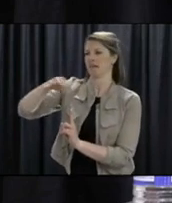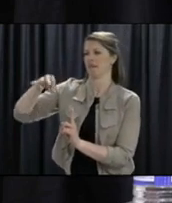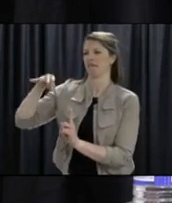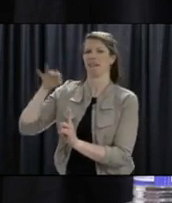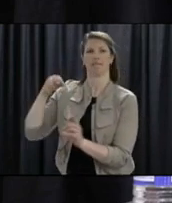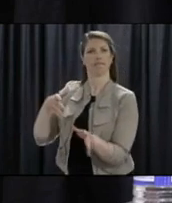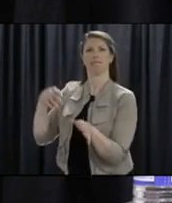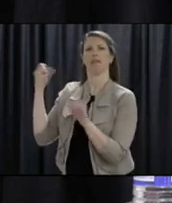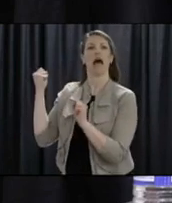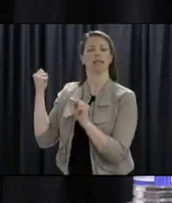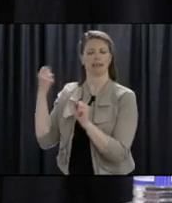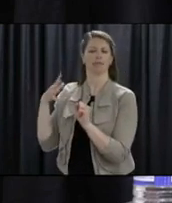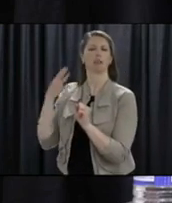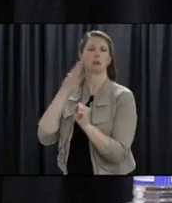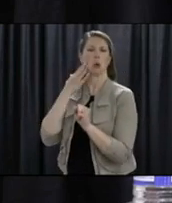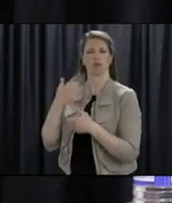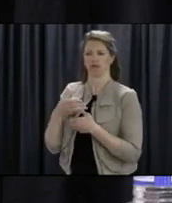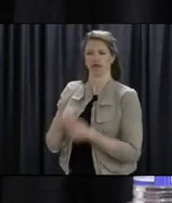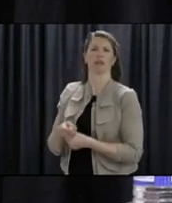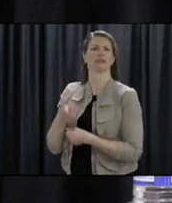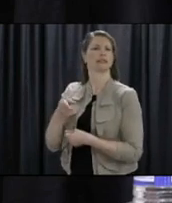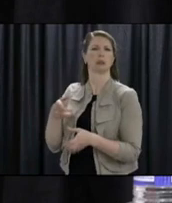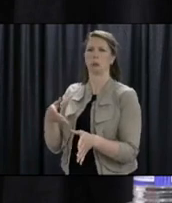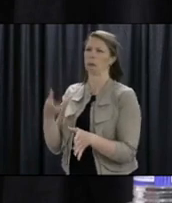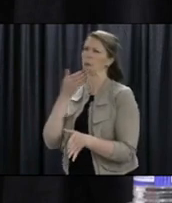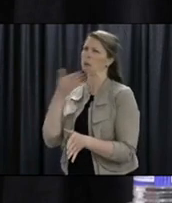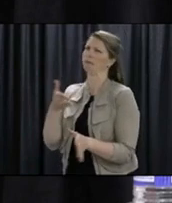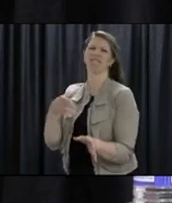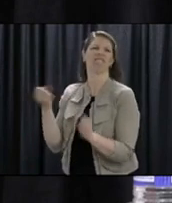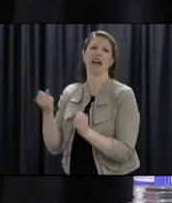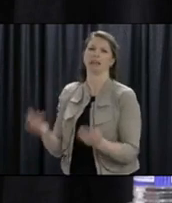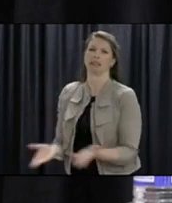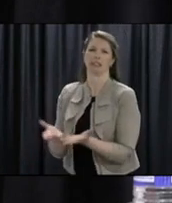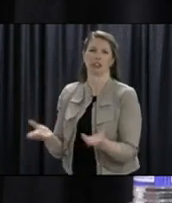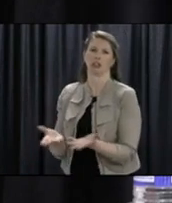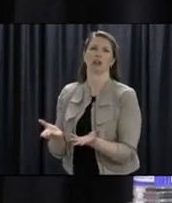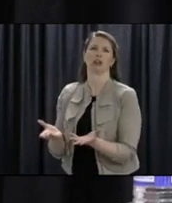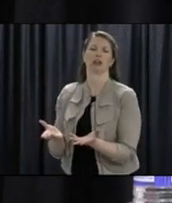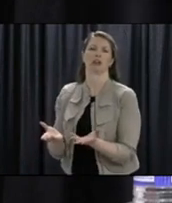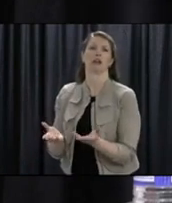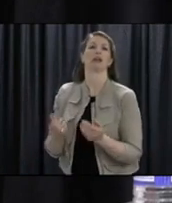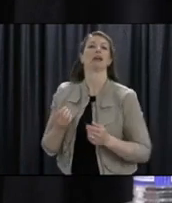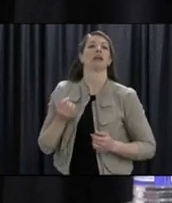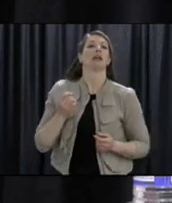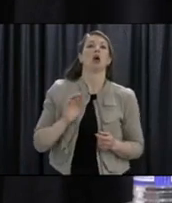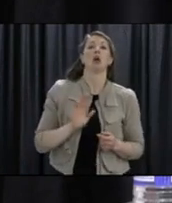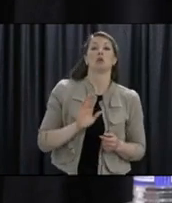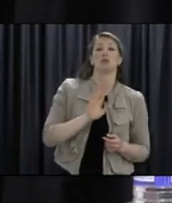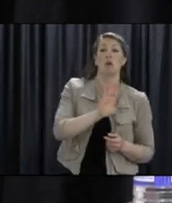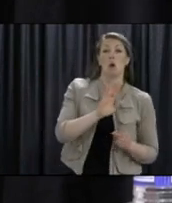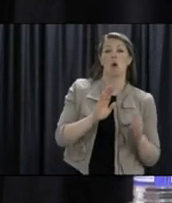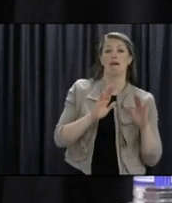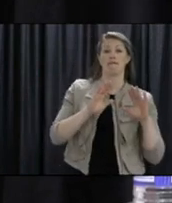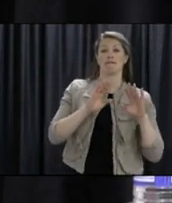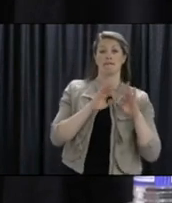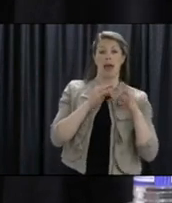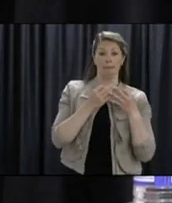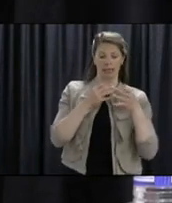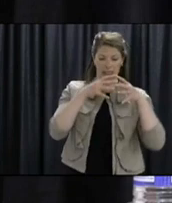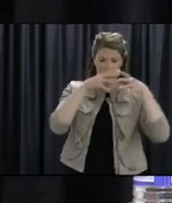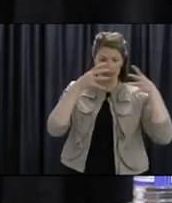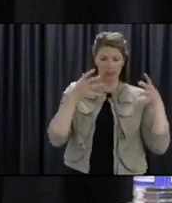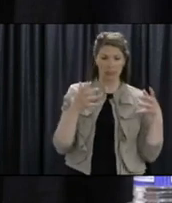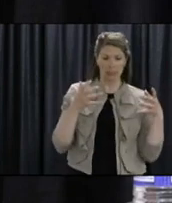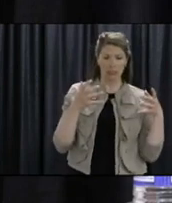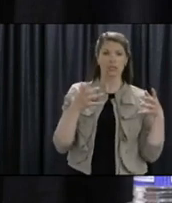quickly and efficiently as possible. So if people who are within a double bubble are going to be easily identifiable